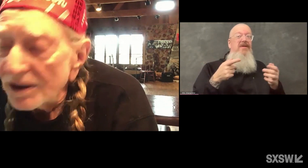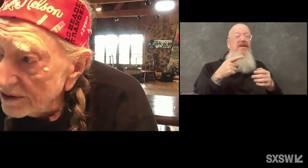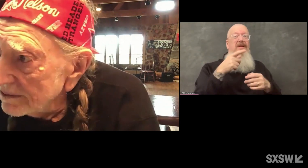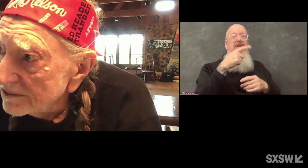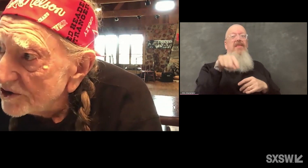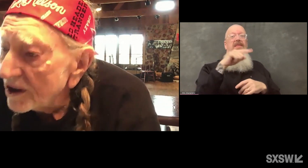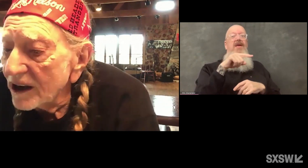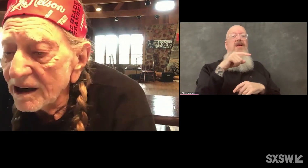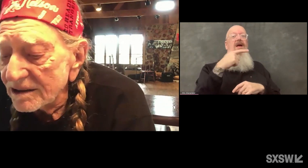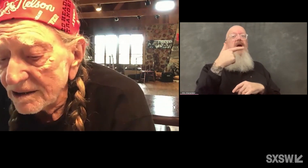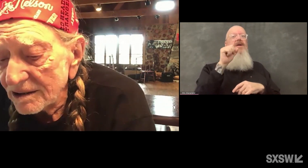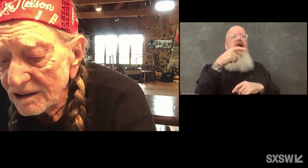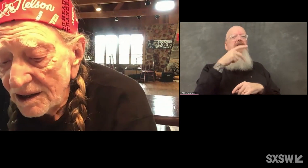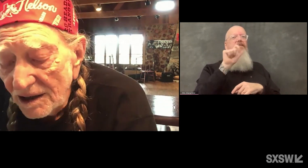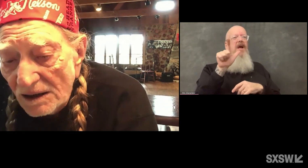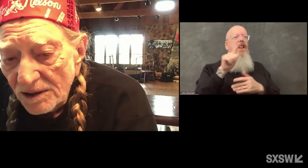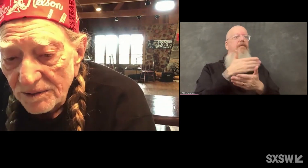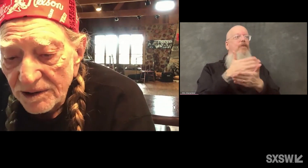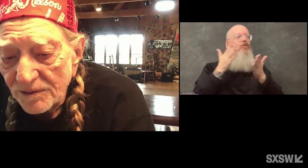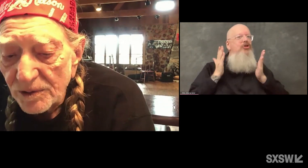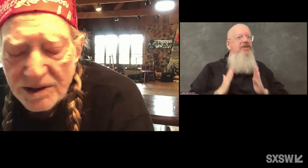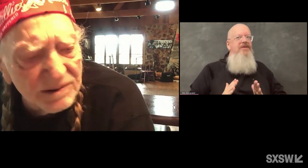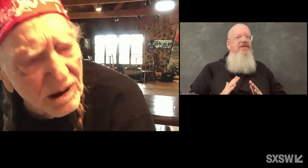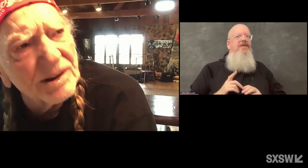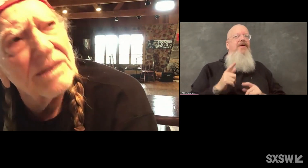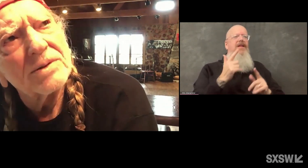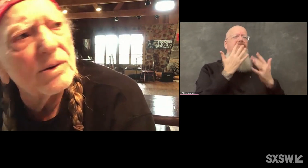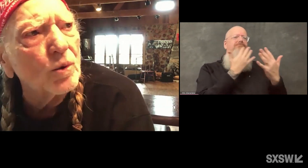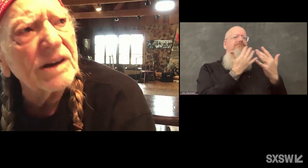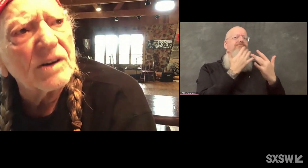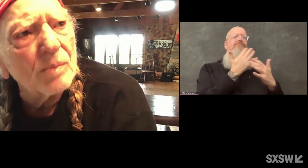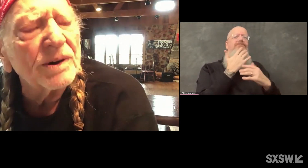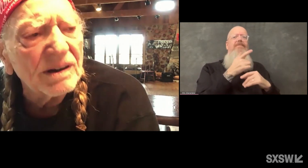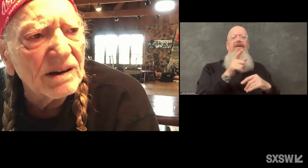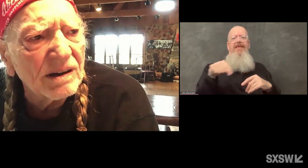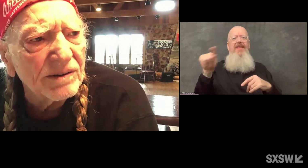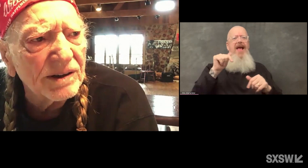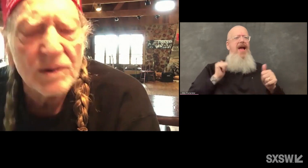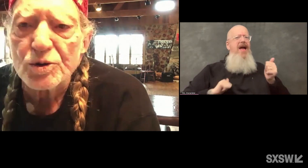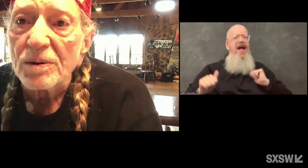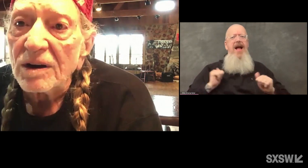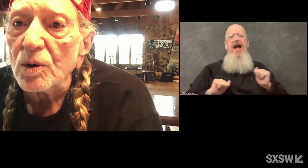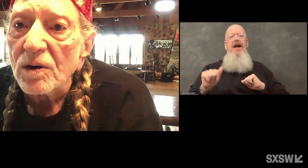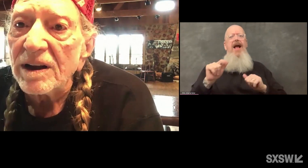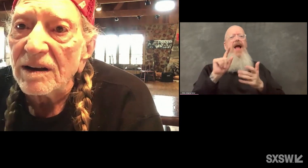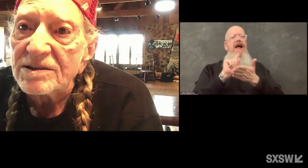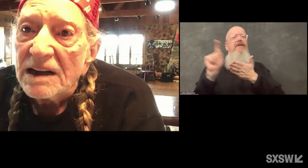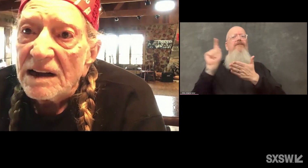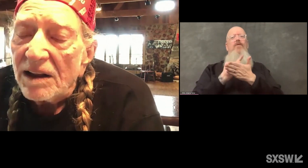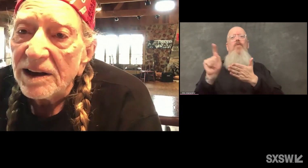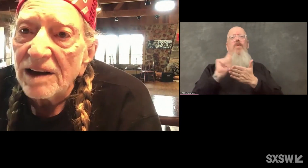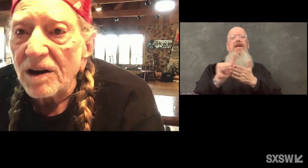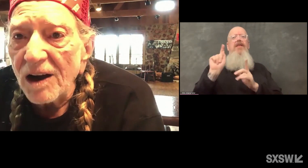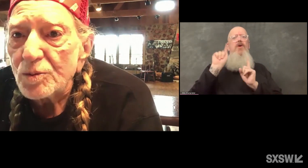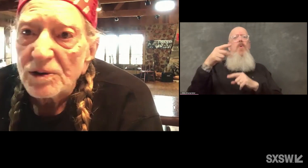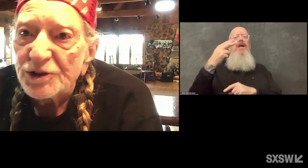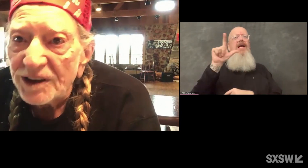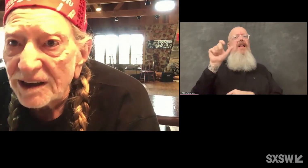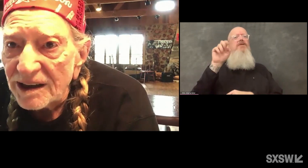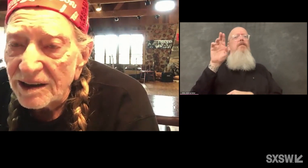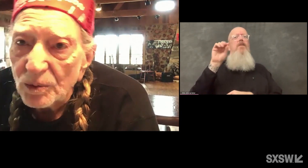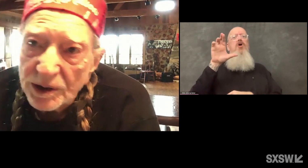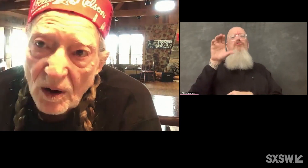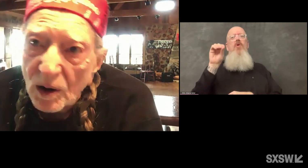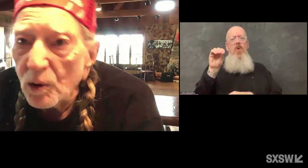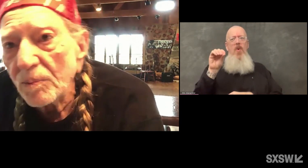They sang it every week up in the Hillsborough courthouse. They'd have gospel